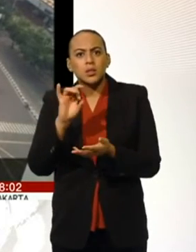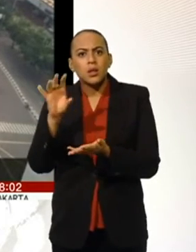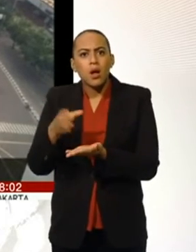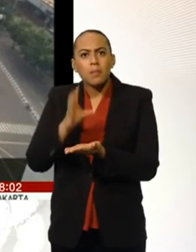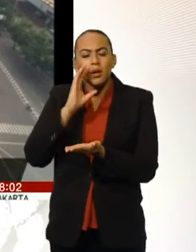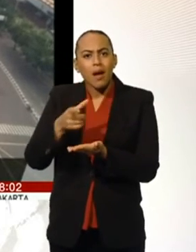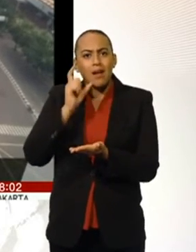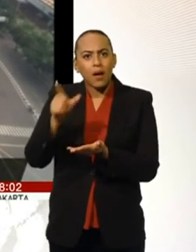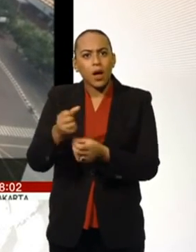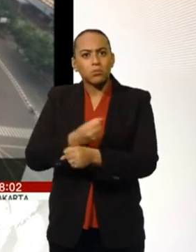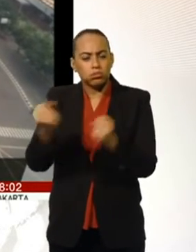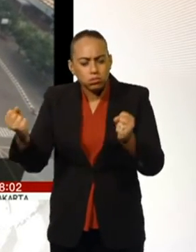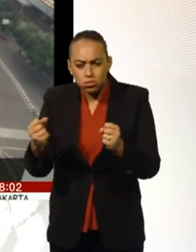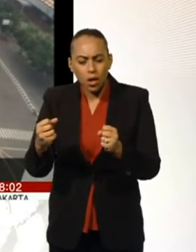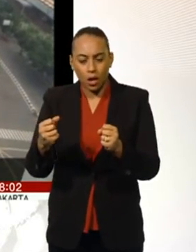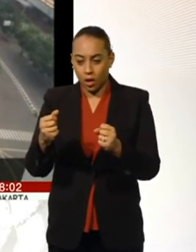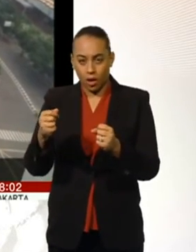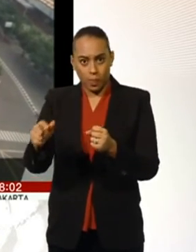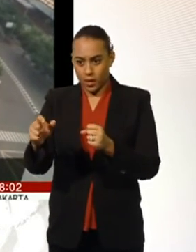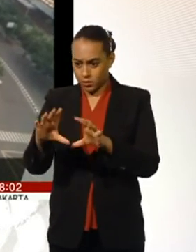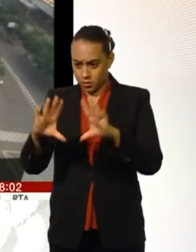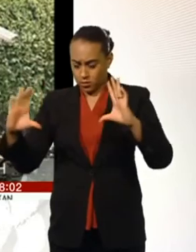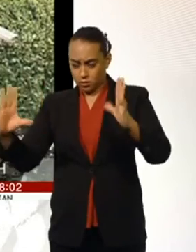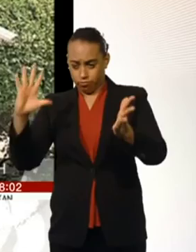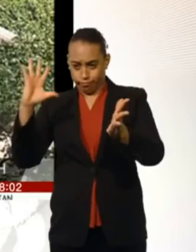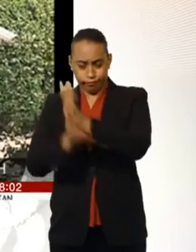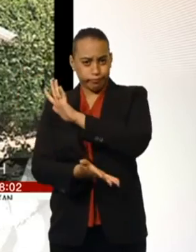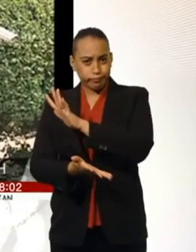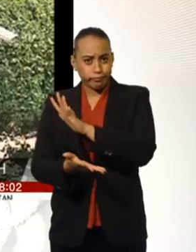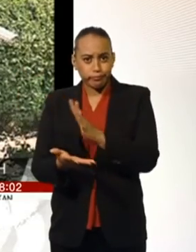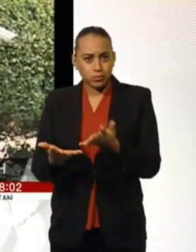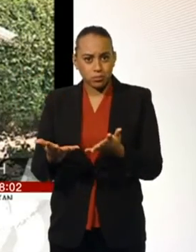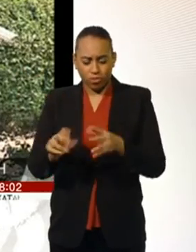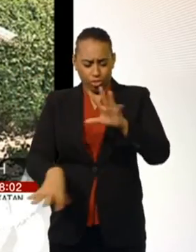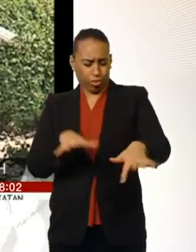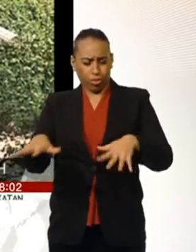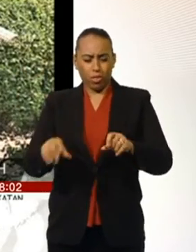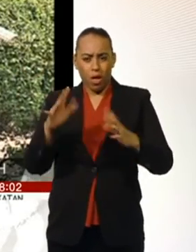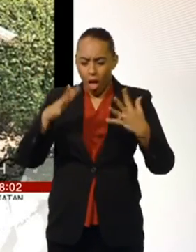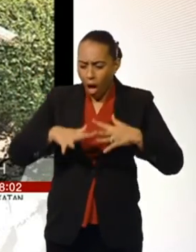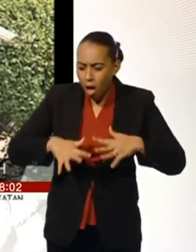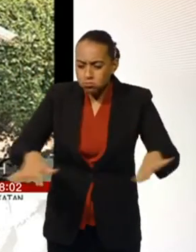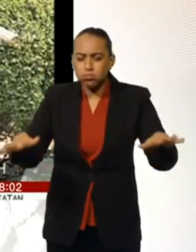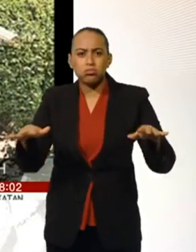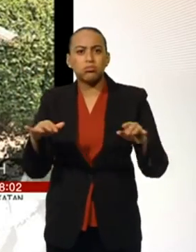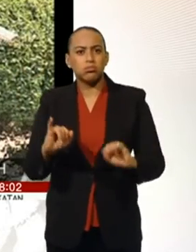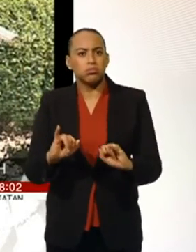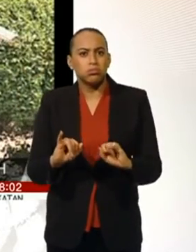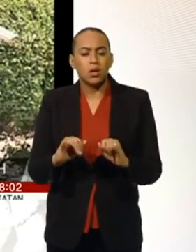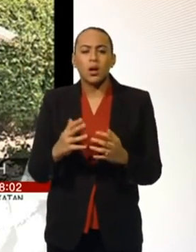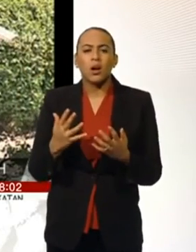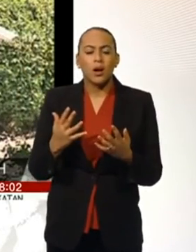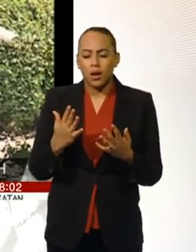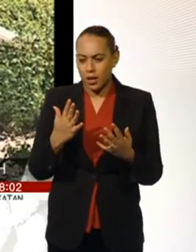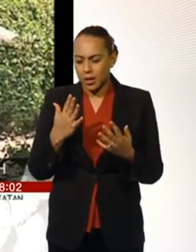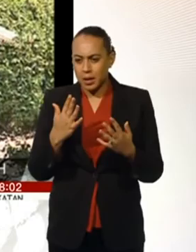the explosion has completely destroyed the cafe. There's debris everywhere. There's shattered glass everywhere. There